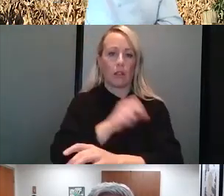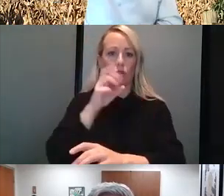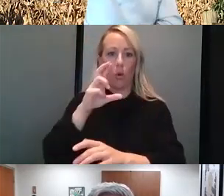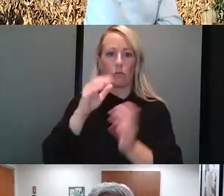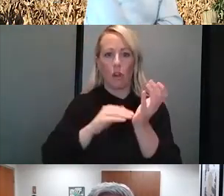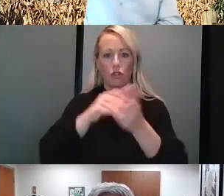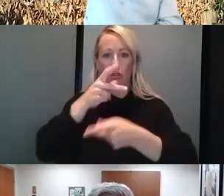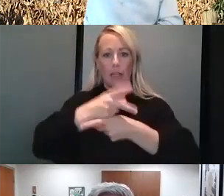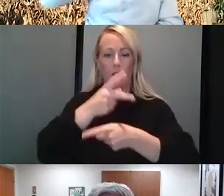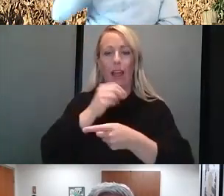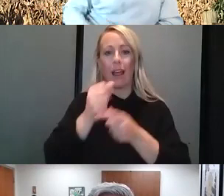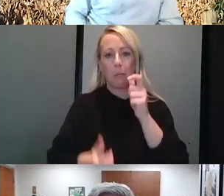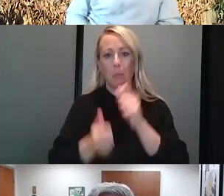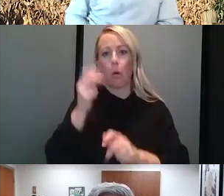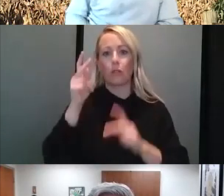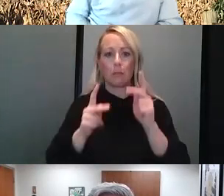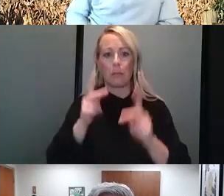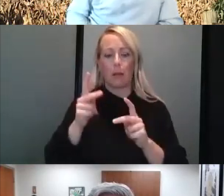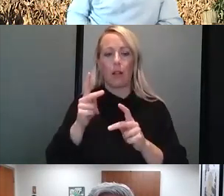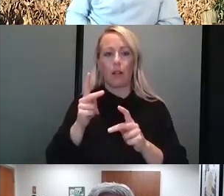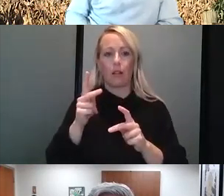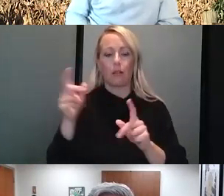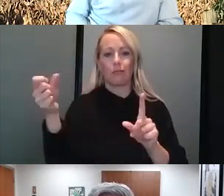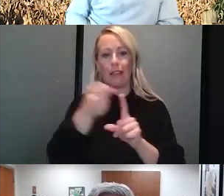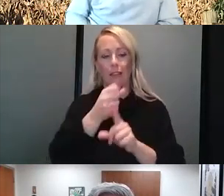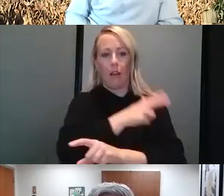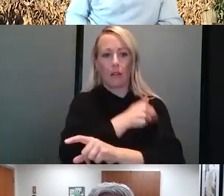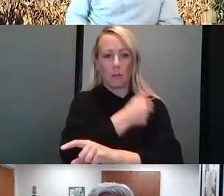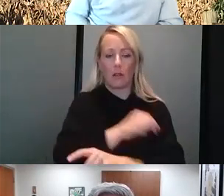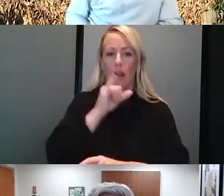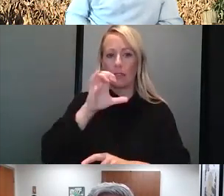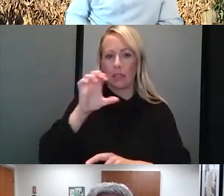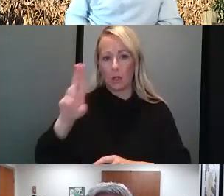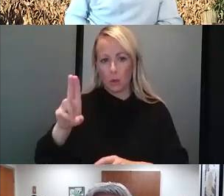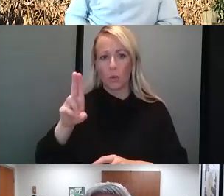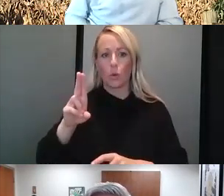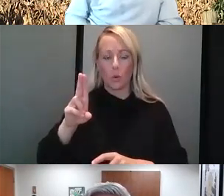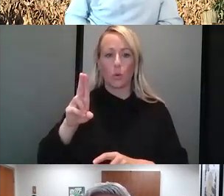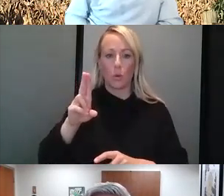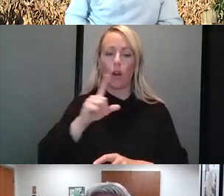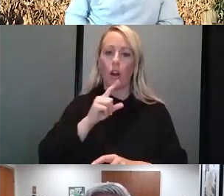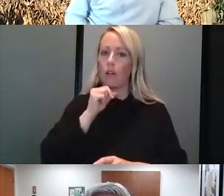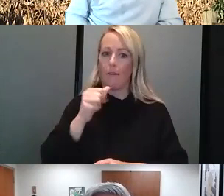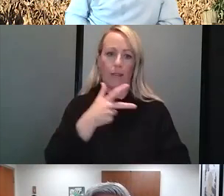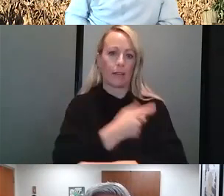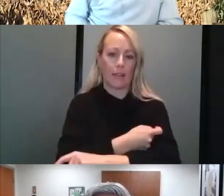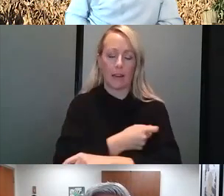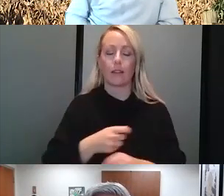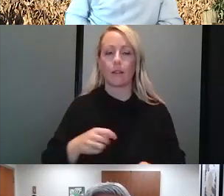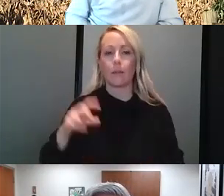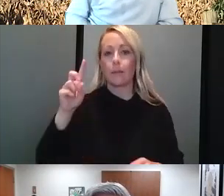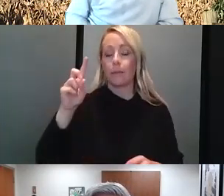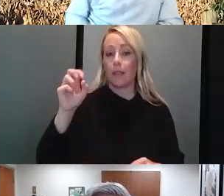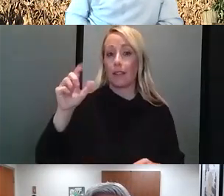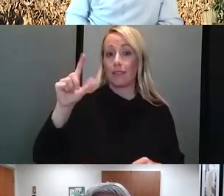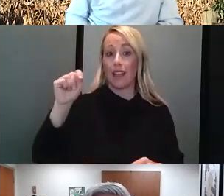of nationwide hospitalizations, ICU admissions and deaths are in the unvaccinated. Delta is the current